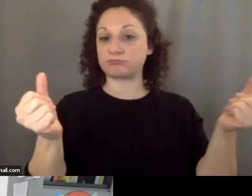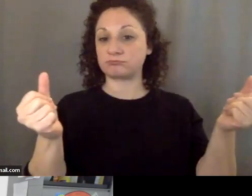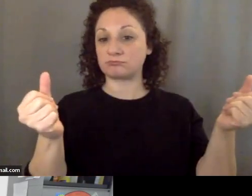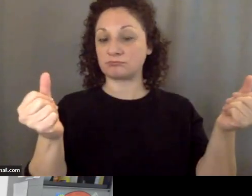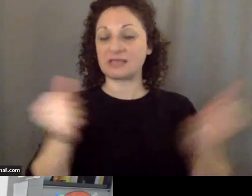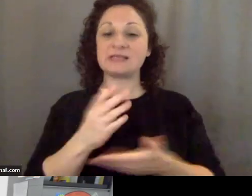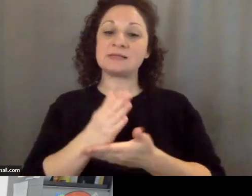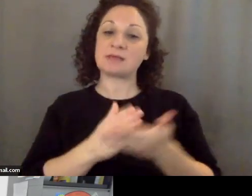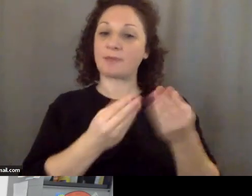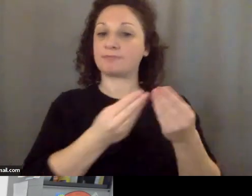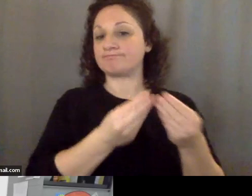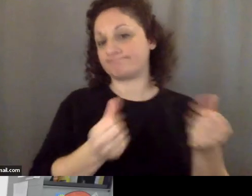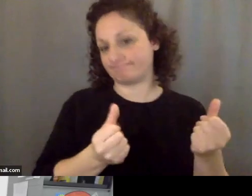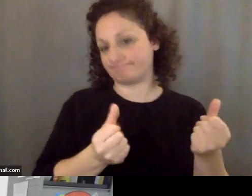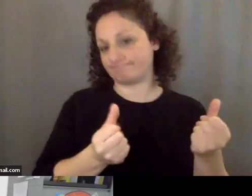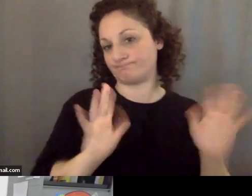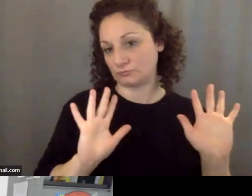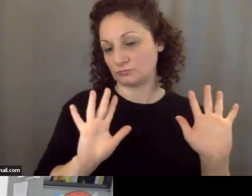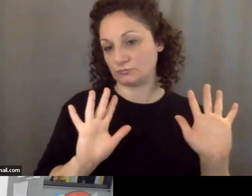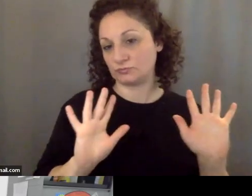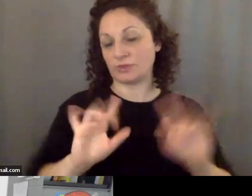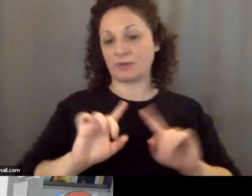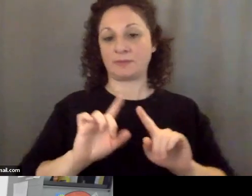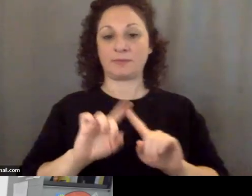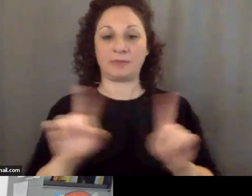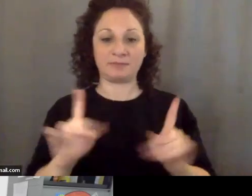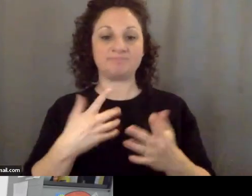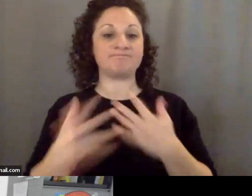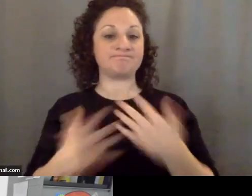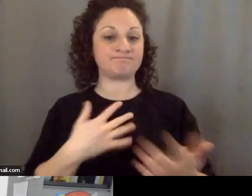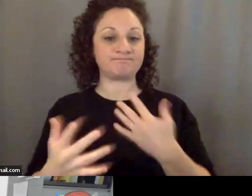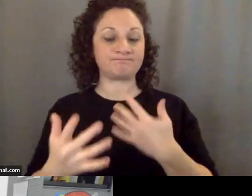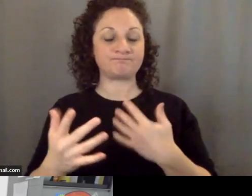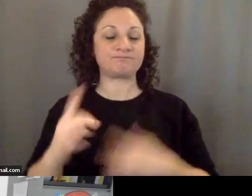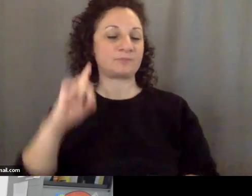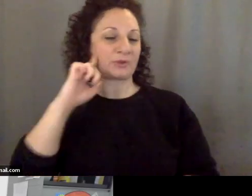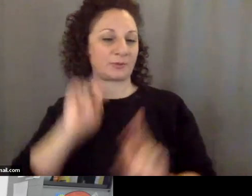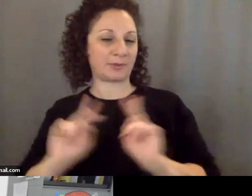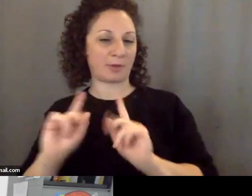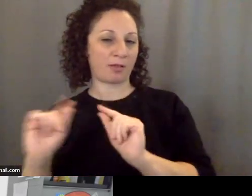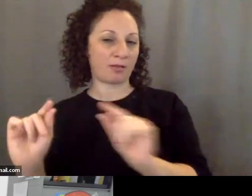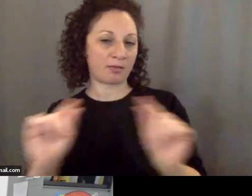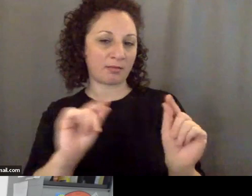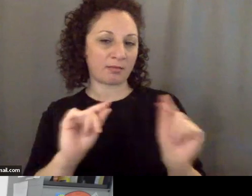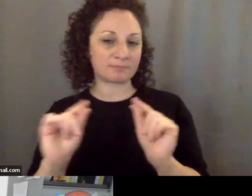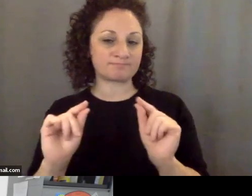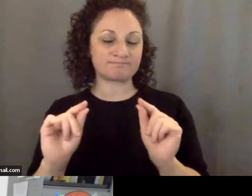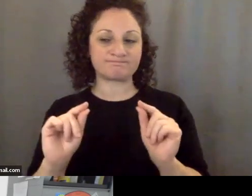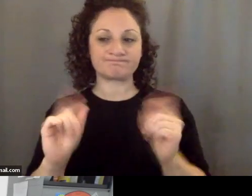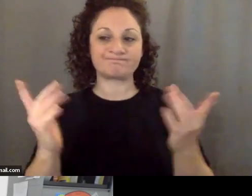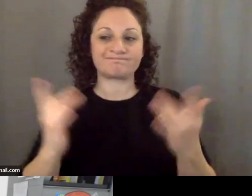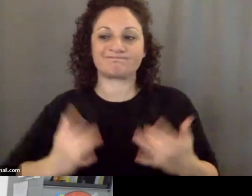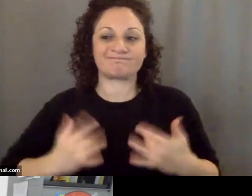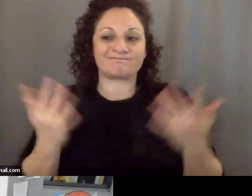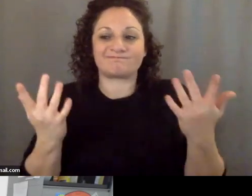that won't go away. But, anyway, you hear people saying, well, what's the big deal?